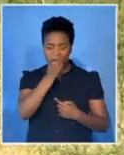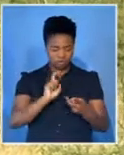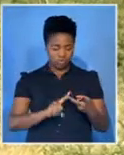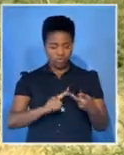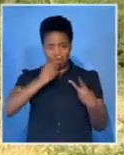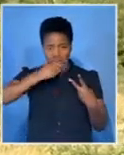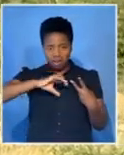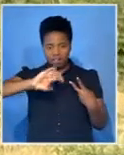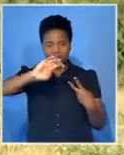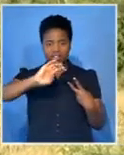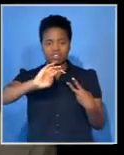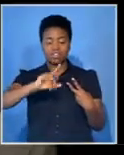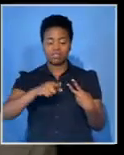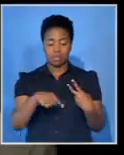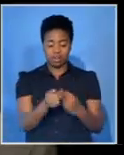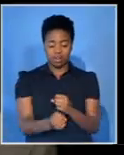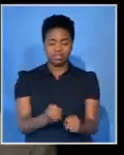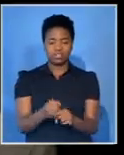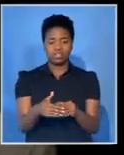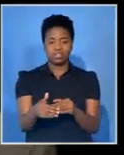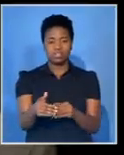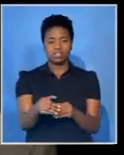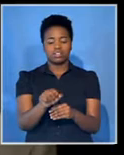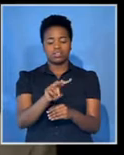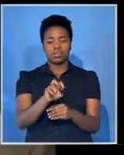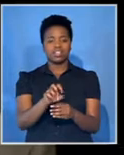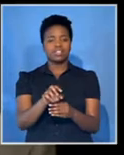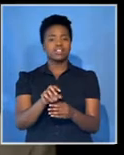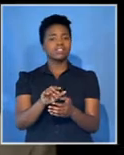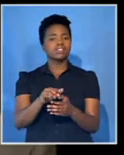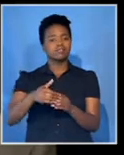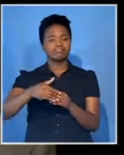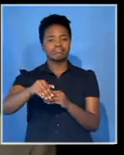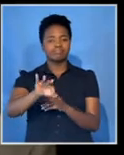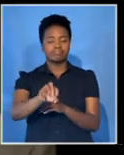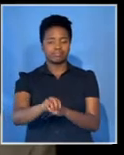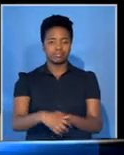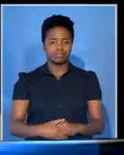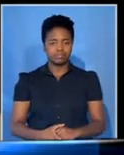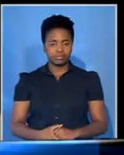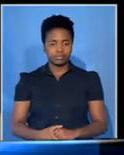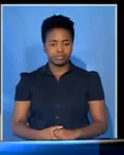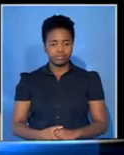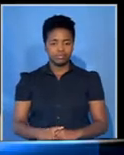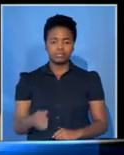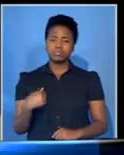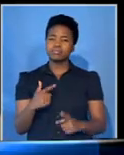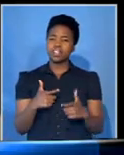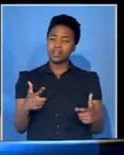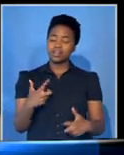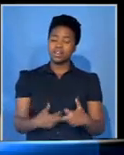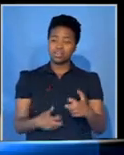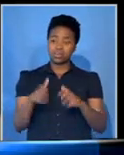from next year until 2018. Wildlife trafficking is politically becoming a big issue